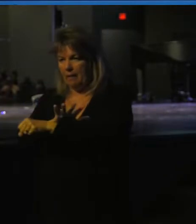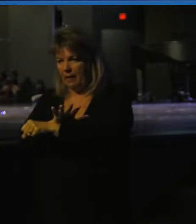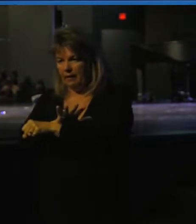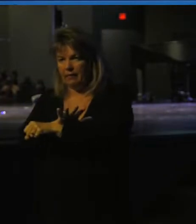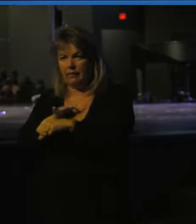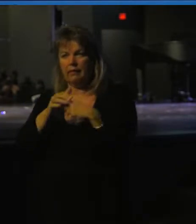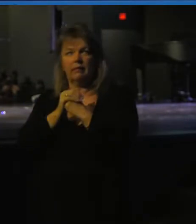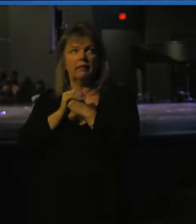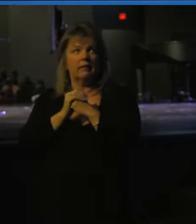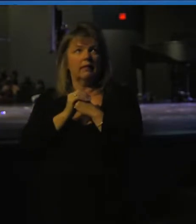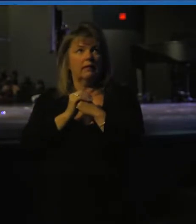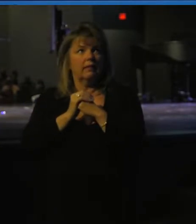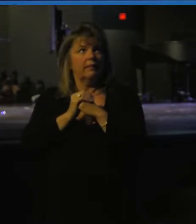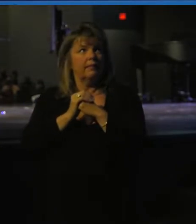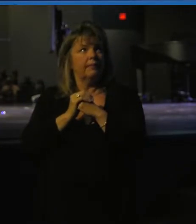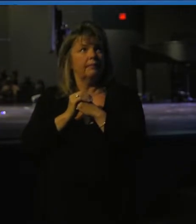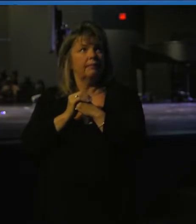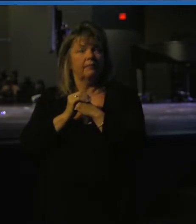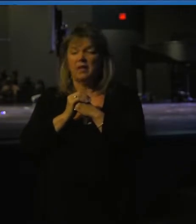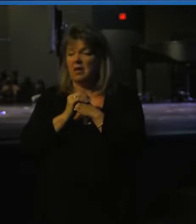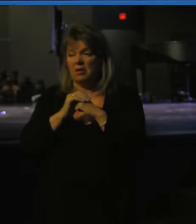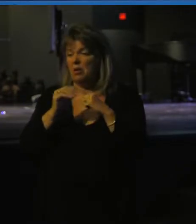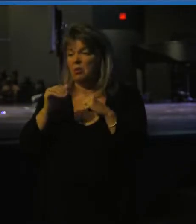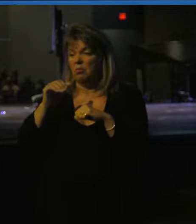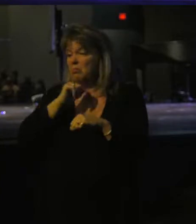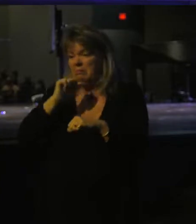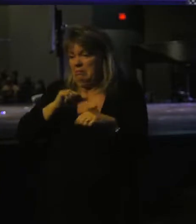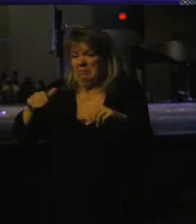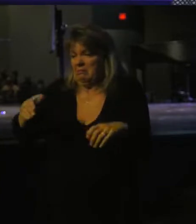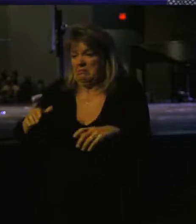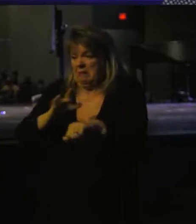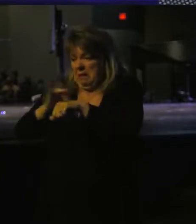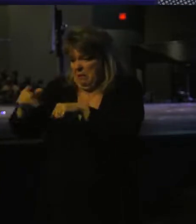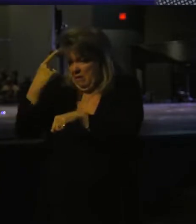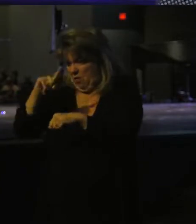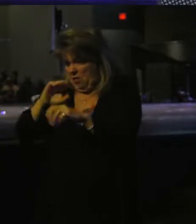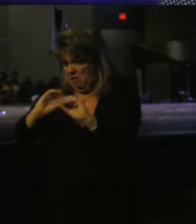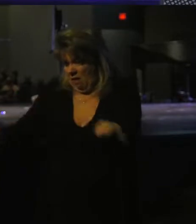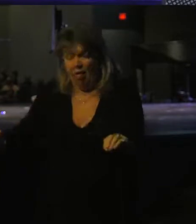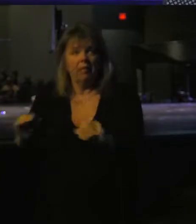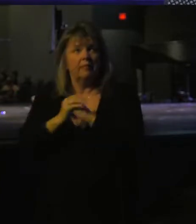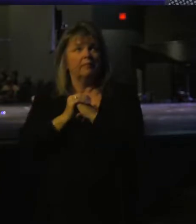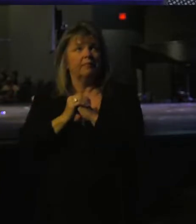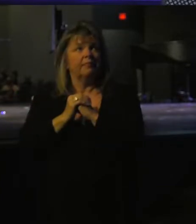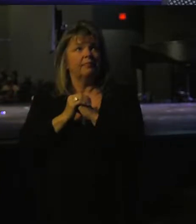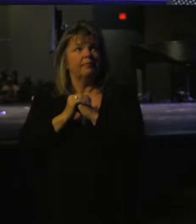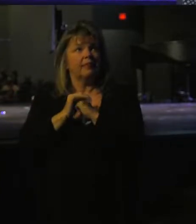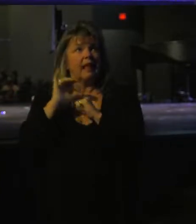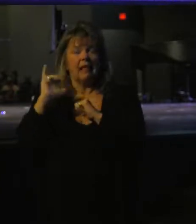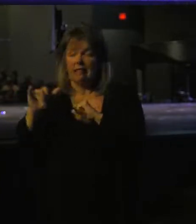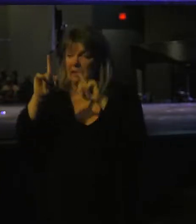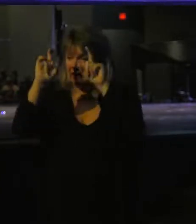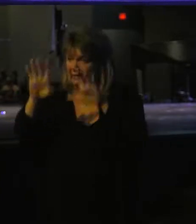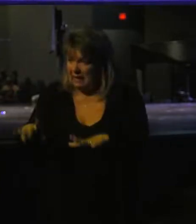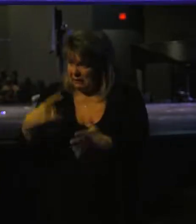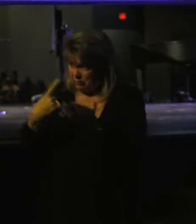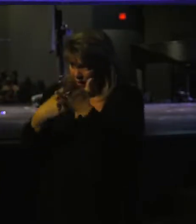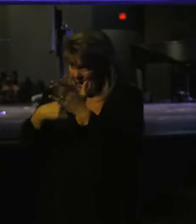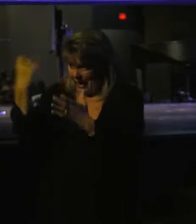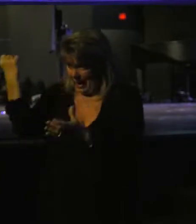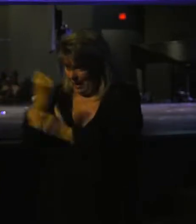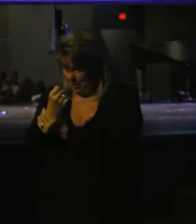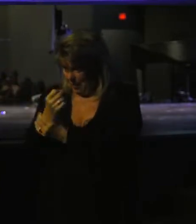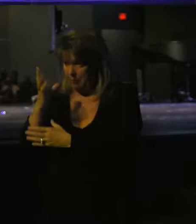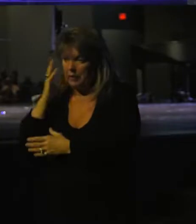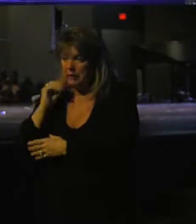lacking in nothing. While this test that we're talking about that Abraham